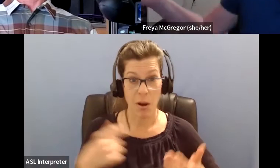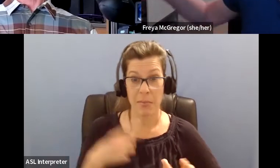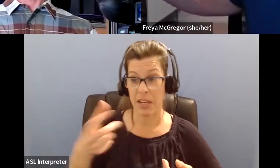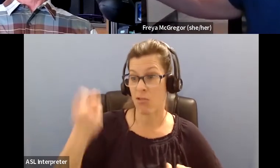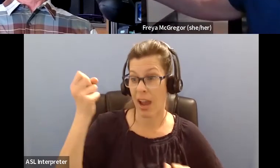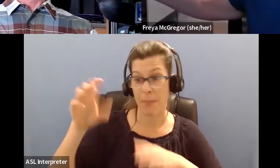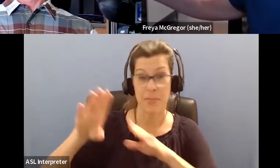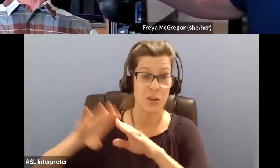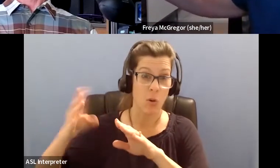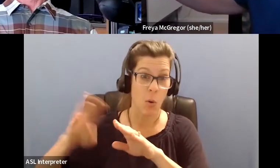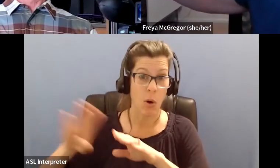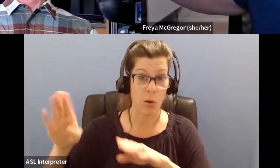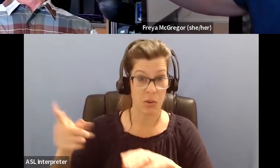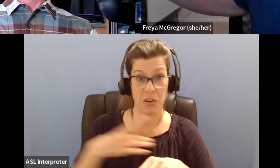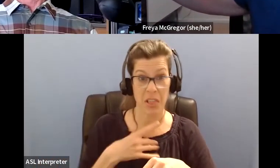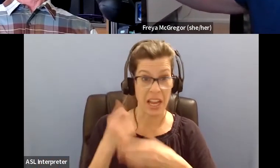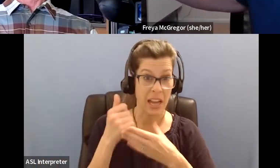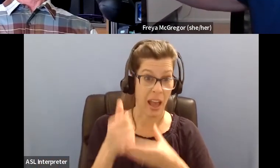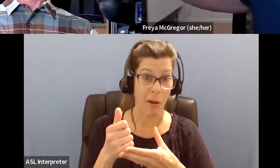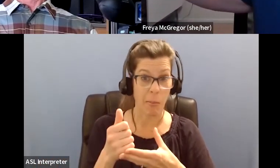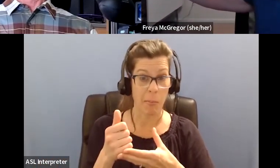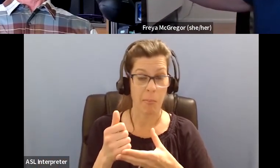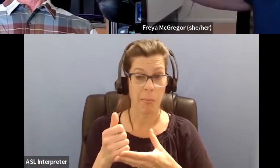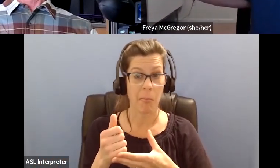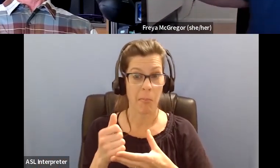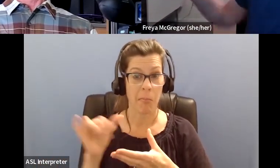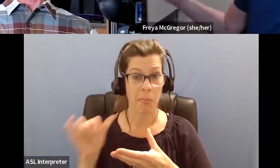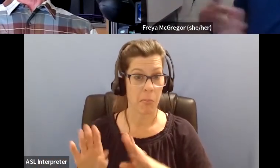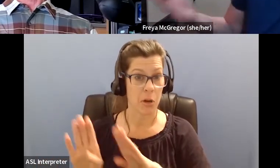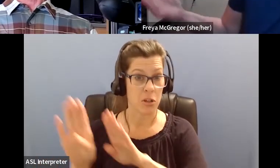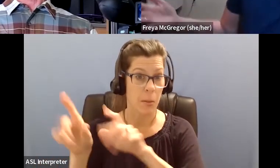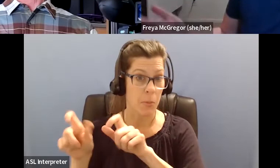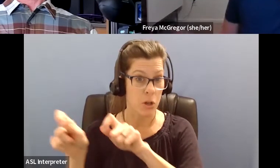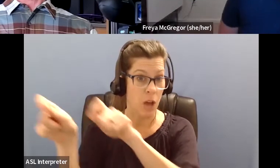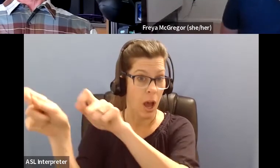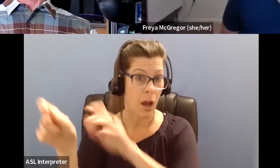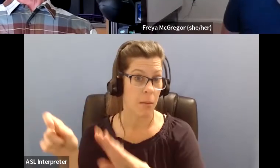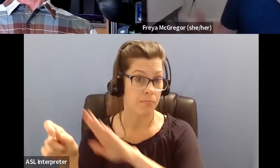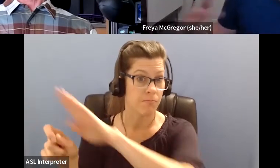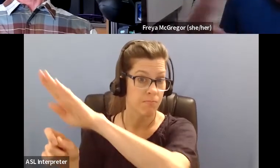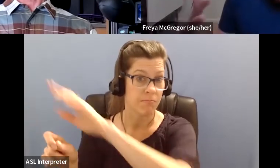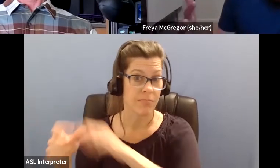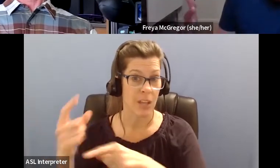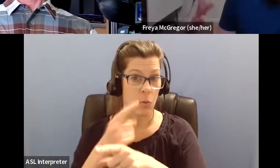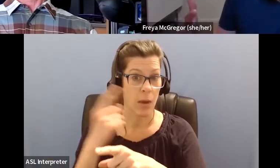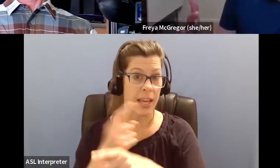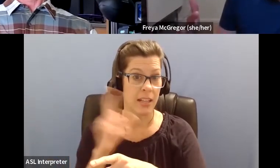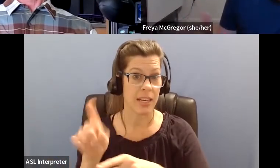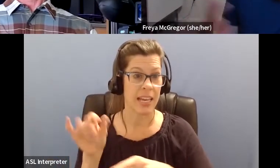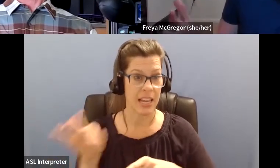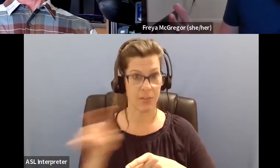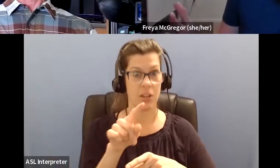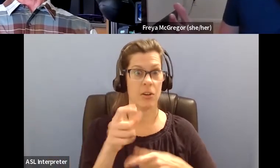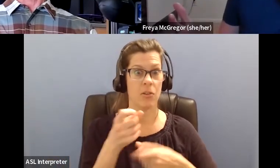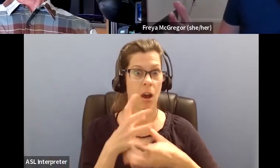would you like help? Um, do you want me to help you like push up that slope? You know, it's just a regular kind of question. Like if you make it weird, then it's